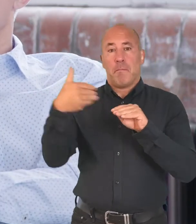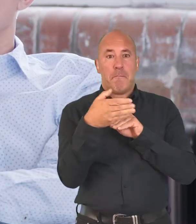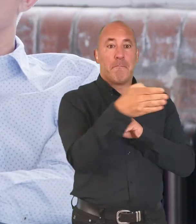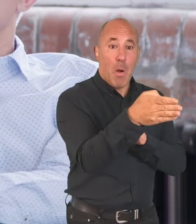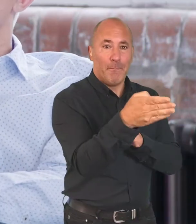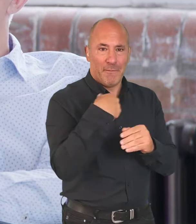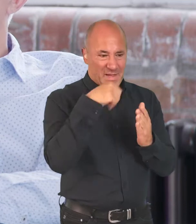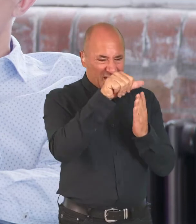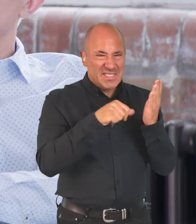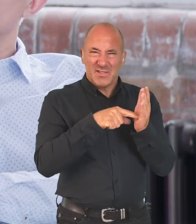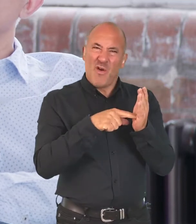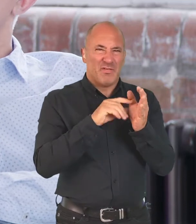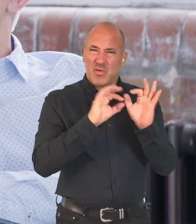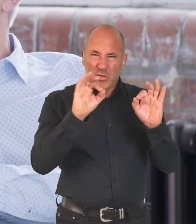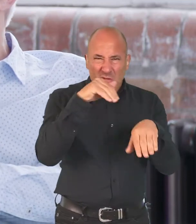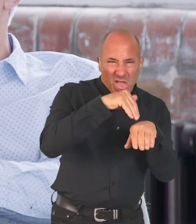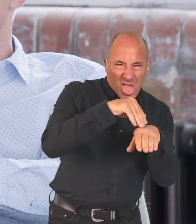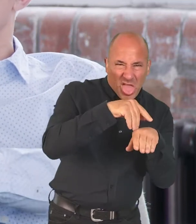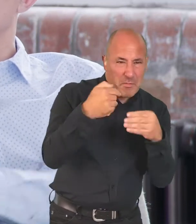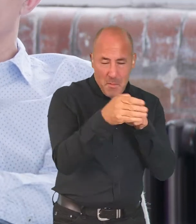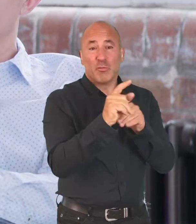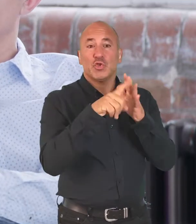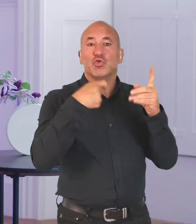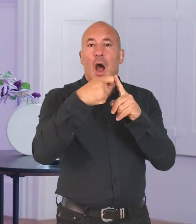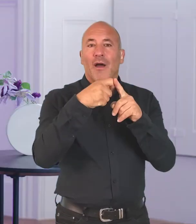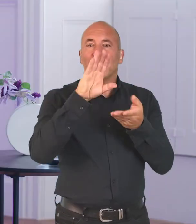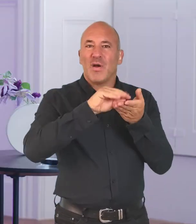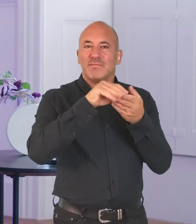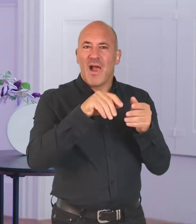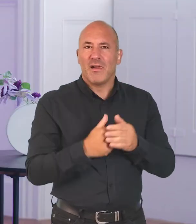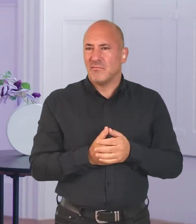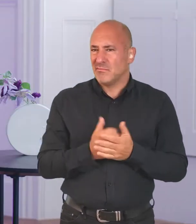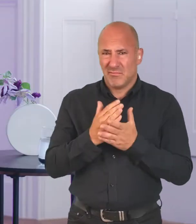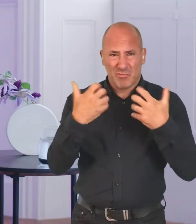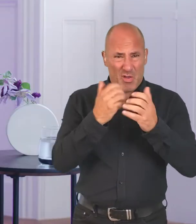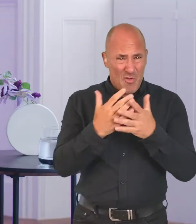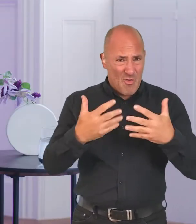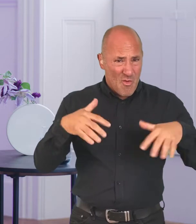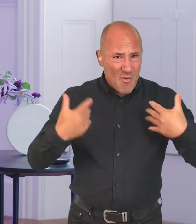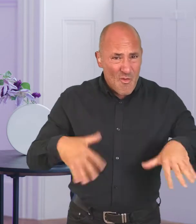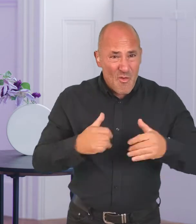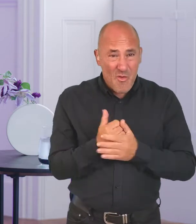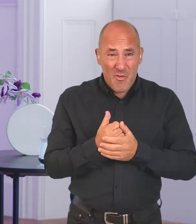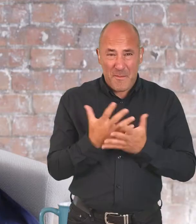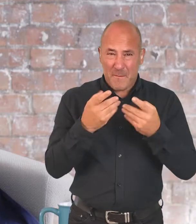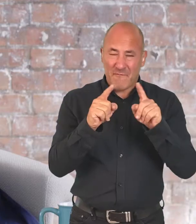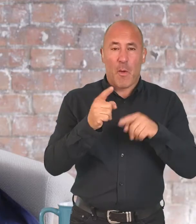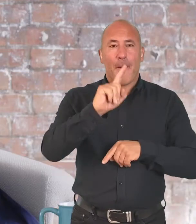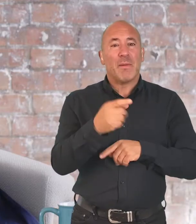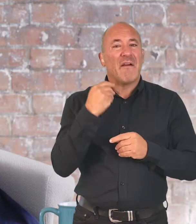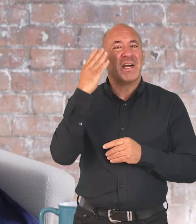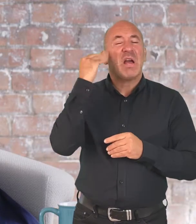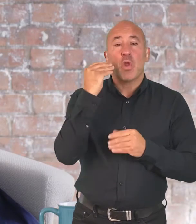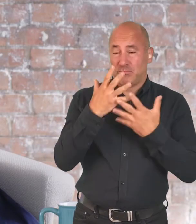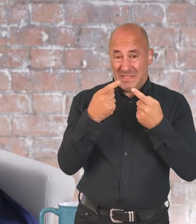from our list of known nuisance callers straight to a junk voicemail. There is amazing technology around today which can make a